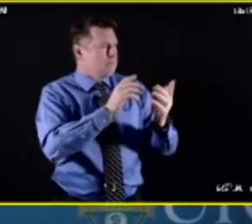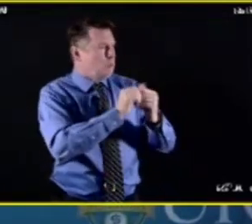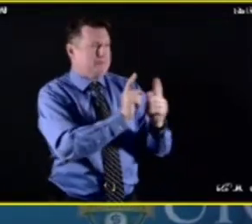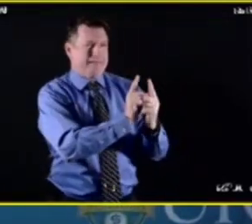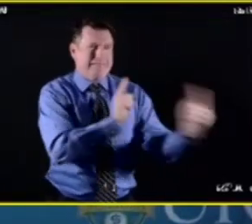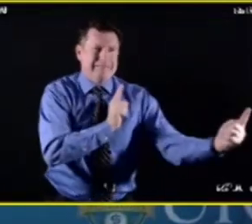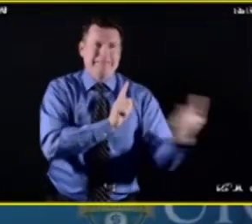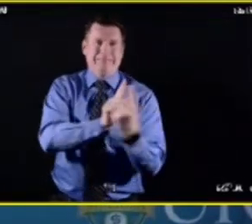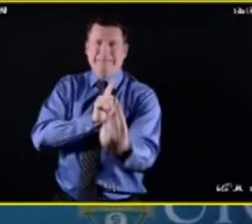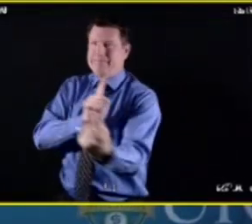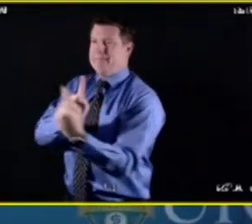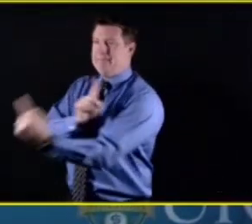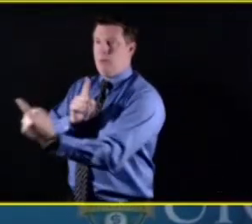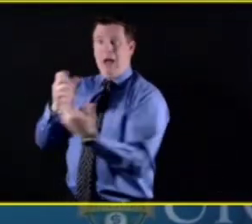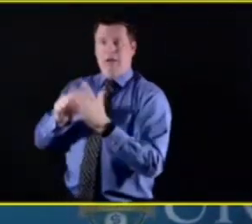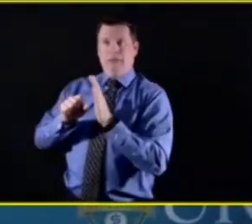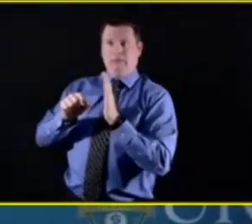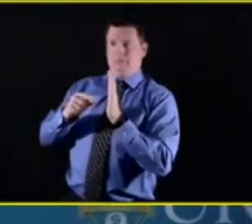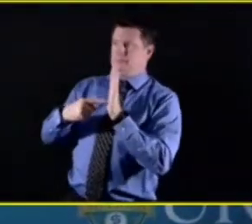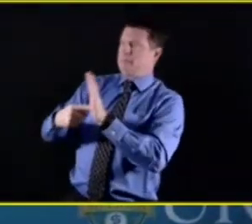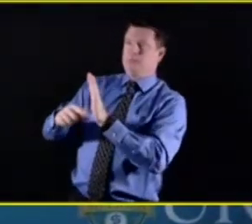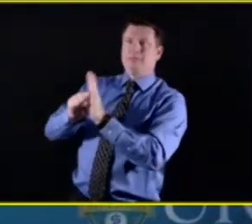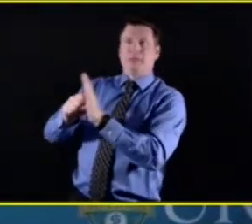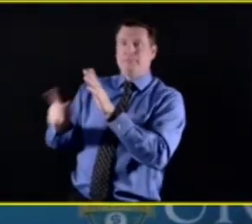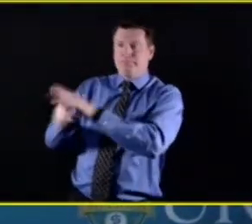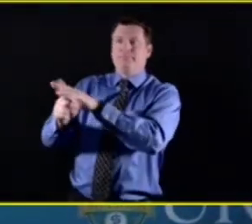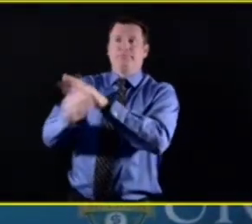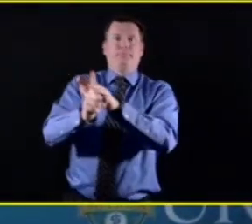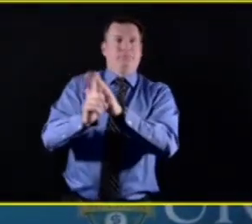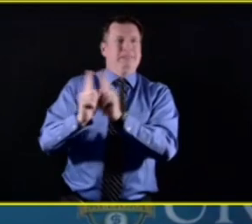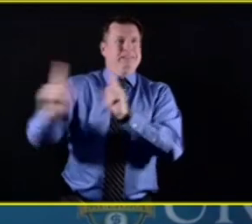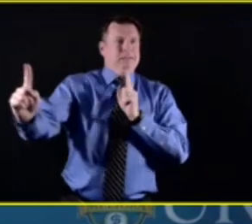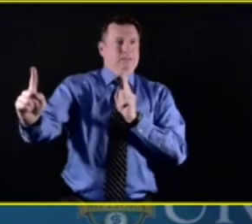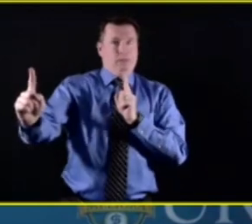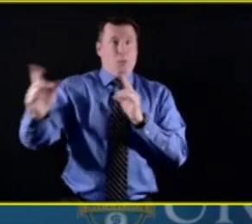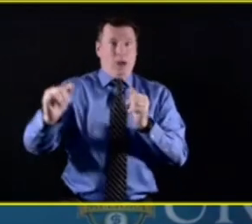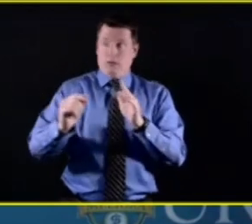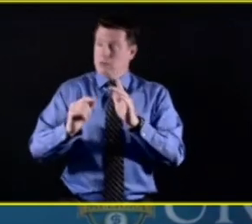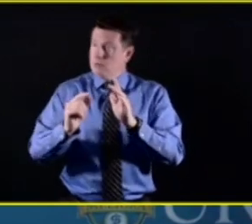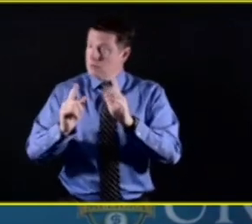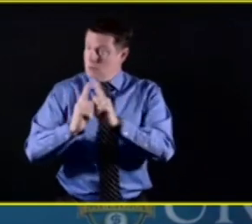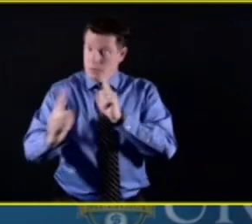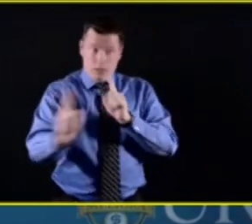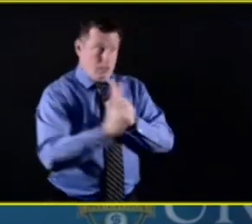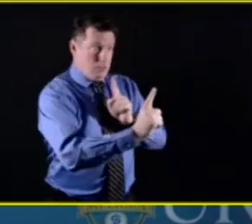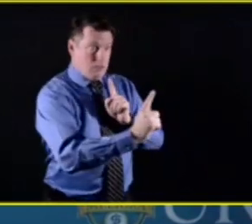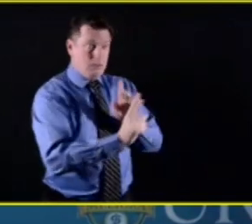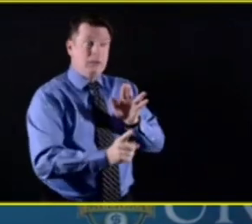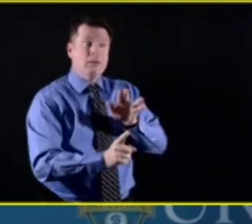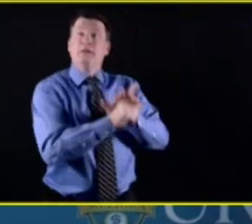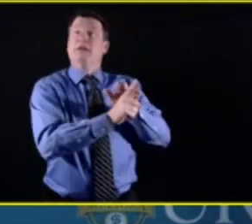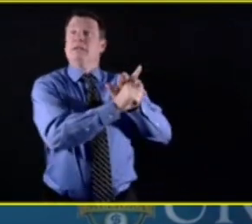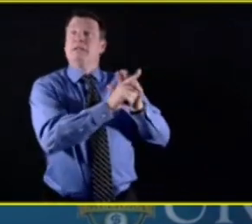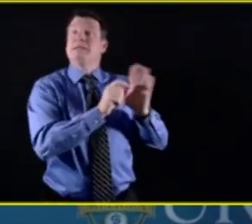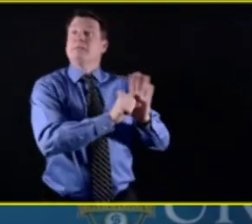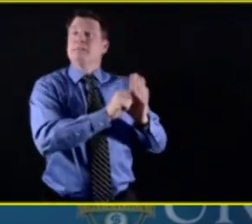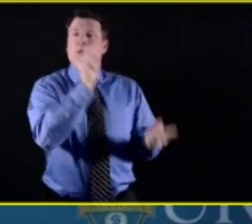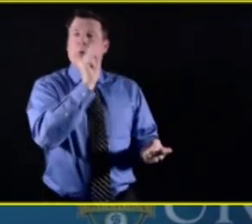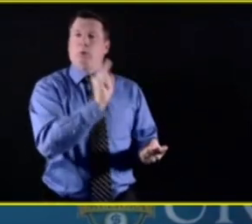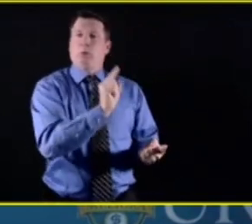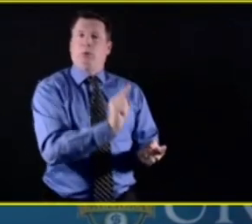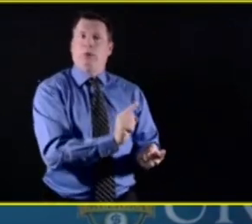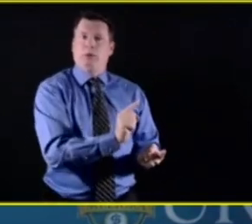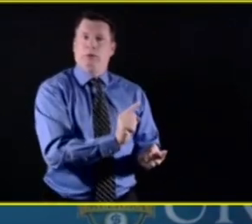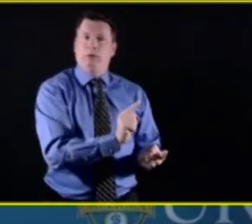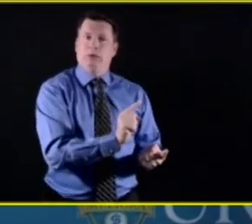distancing and how we can mitigate that. The cost is on our mental health and the potential impacts can